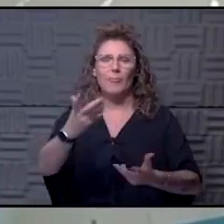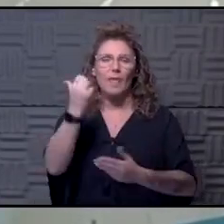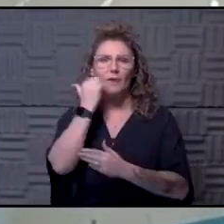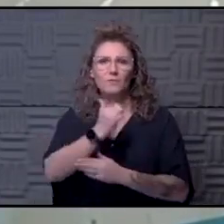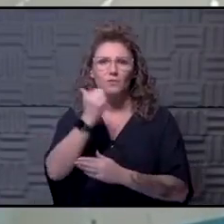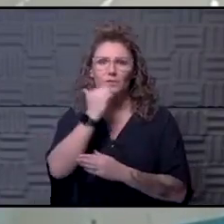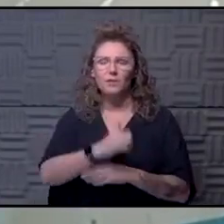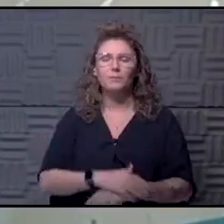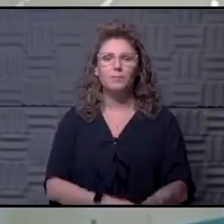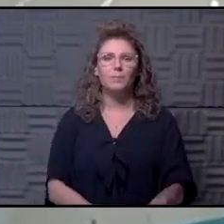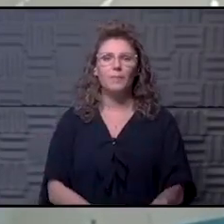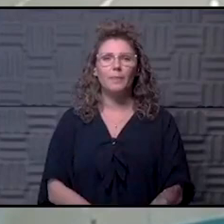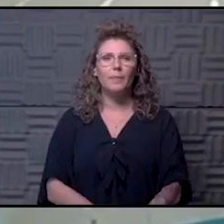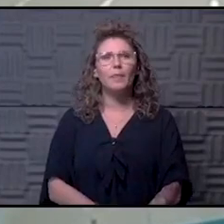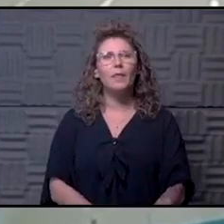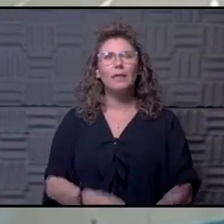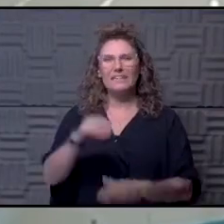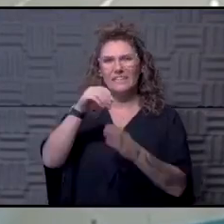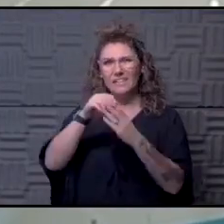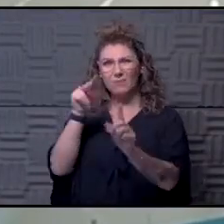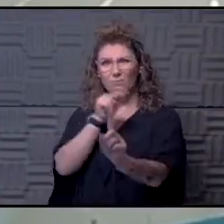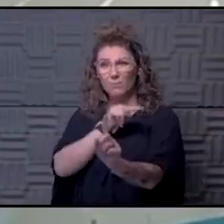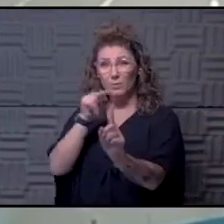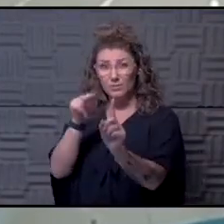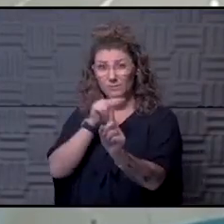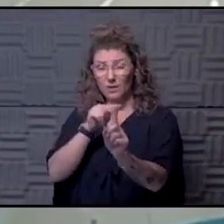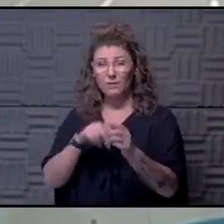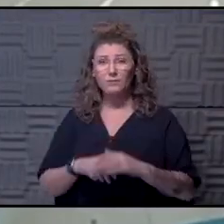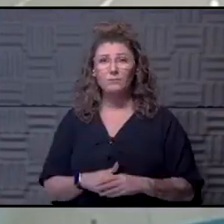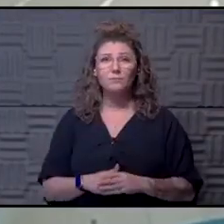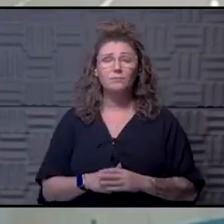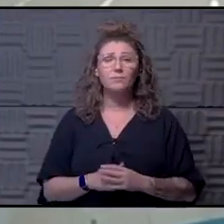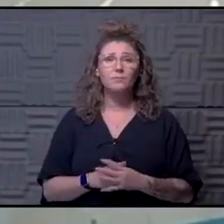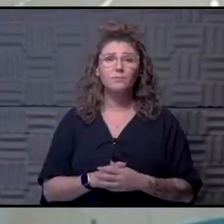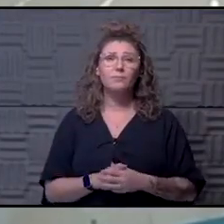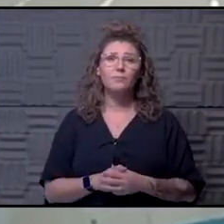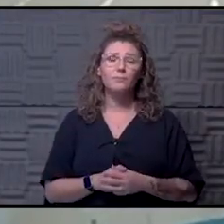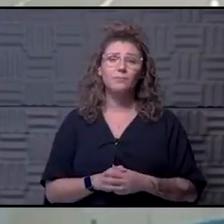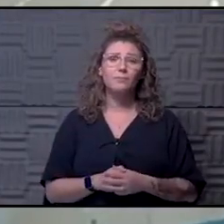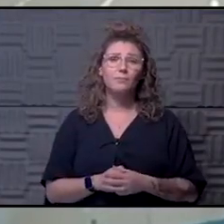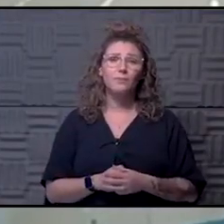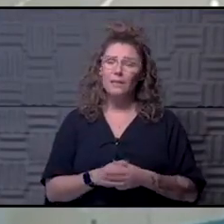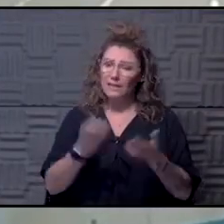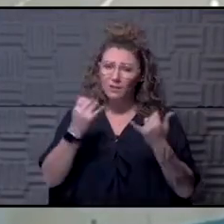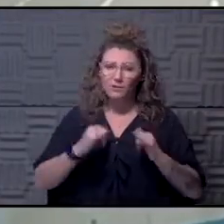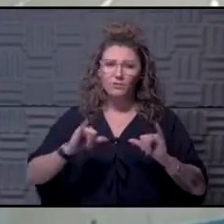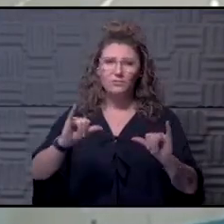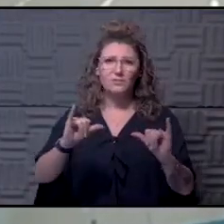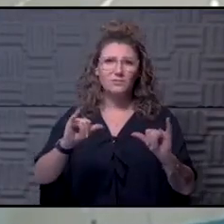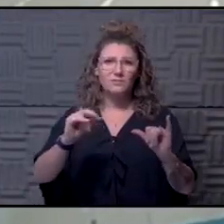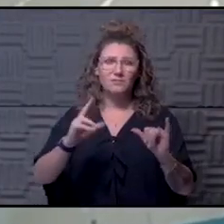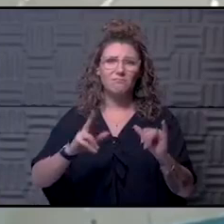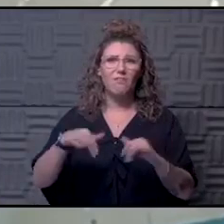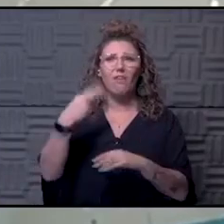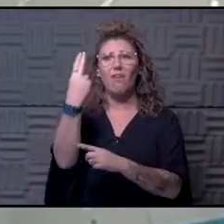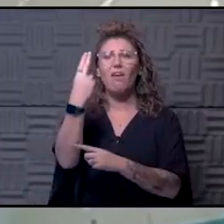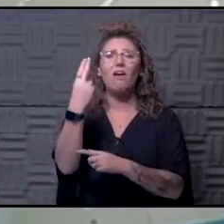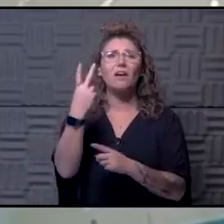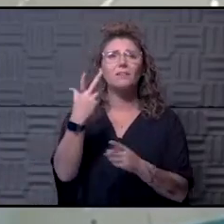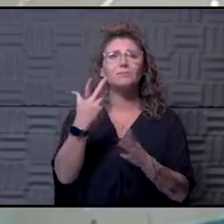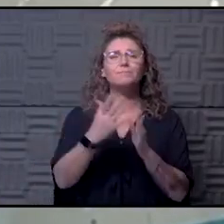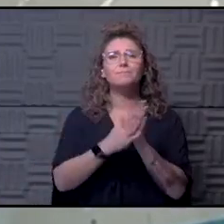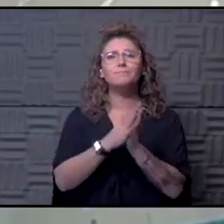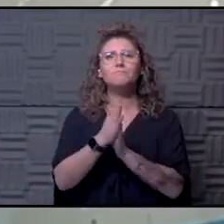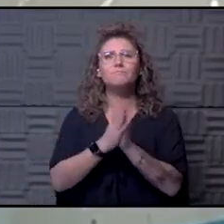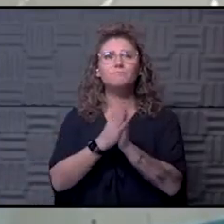And I think to put things in perspective, you know, there was a, and there still is a high price that a lot of